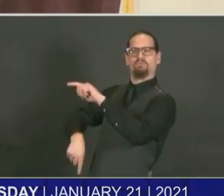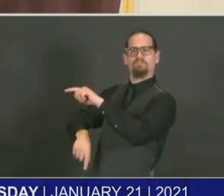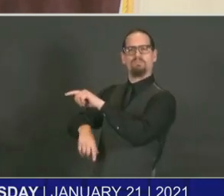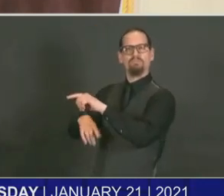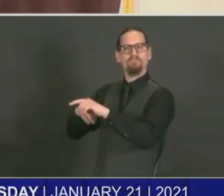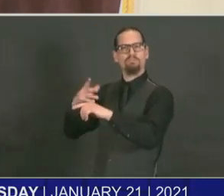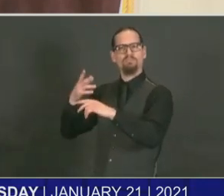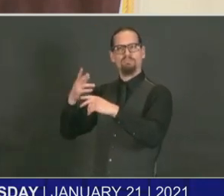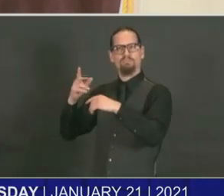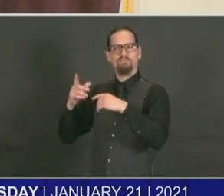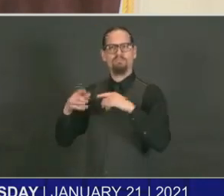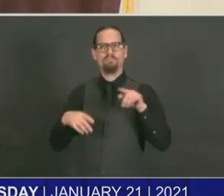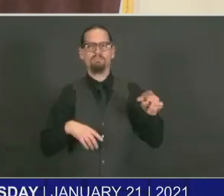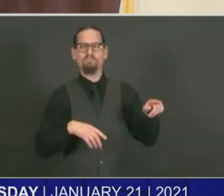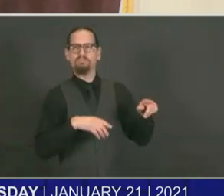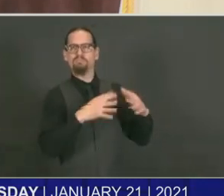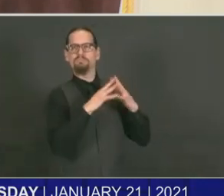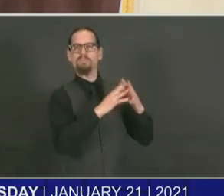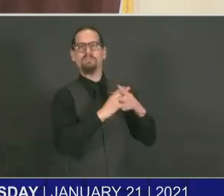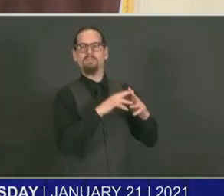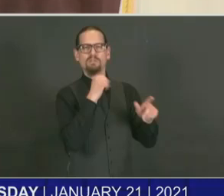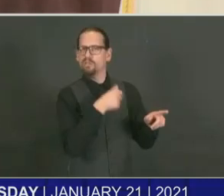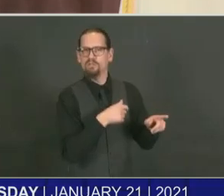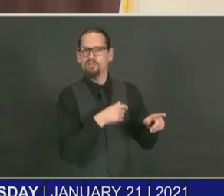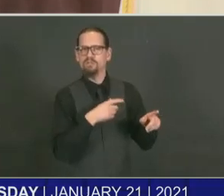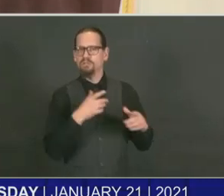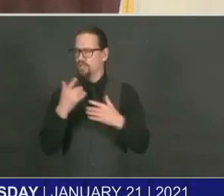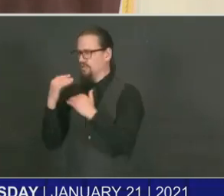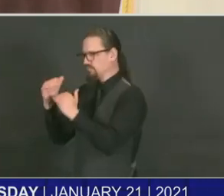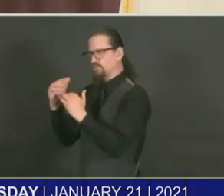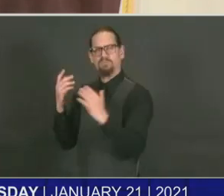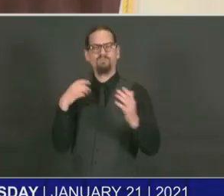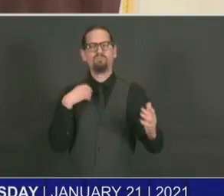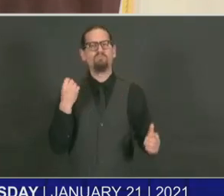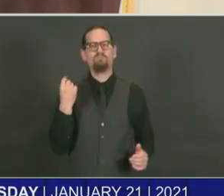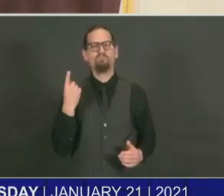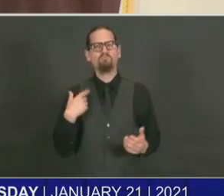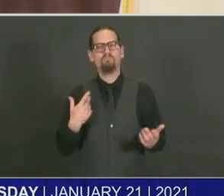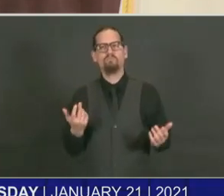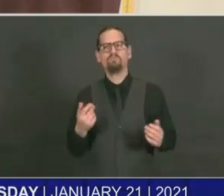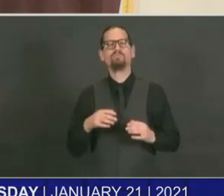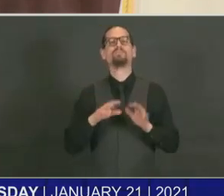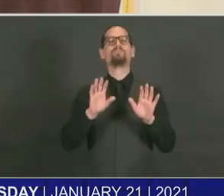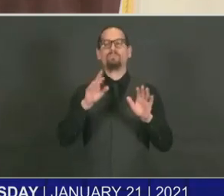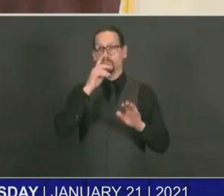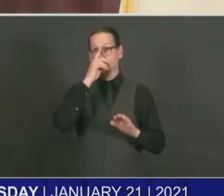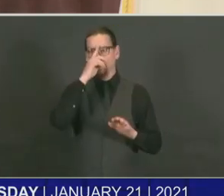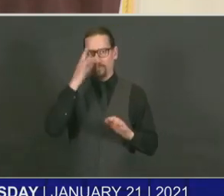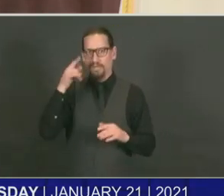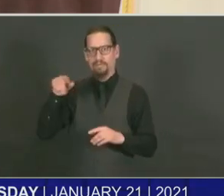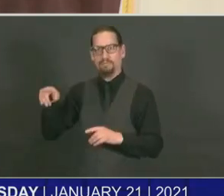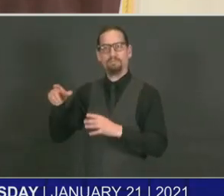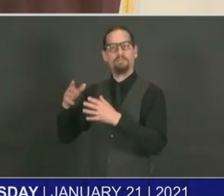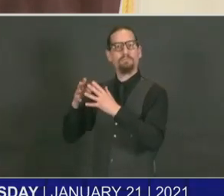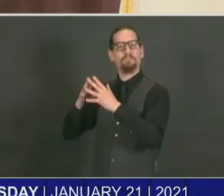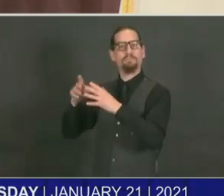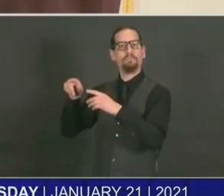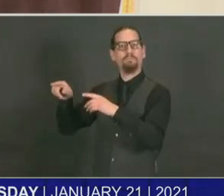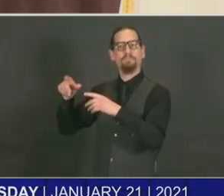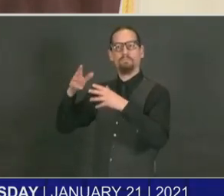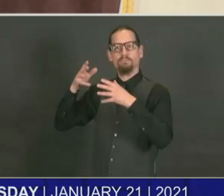proportion of that extended time frame with the one individual that